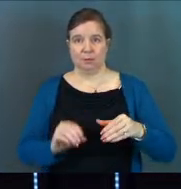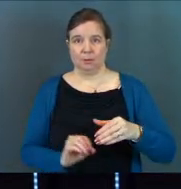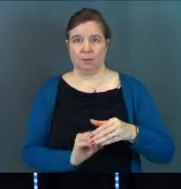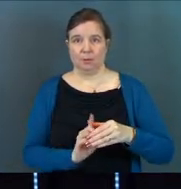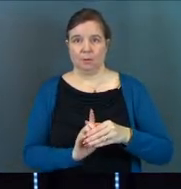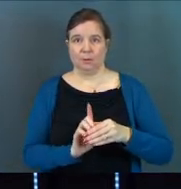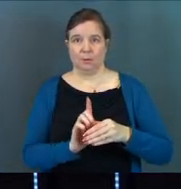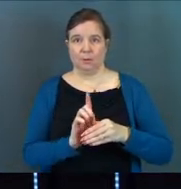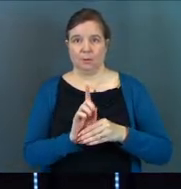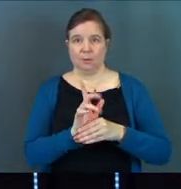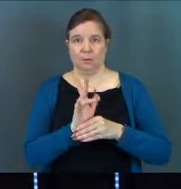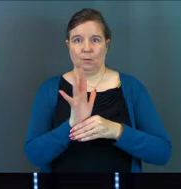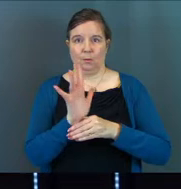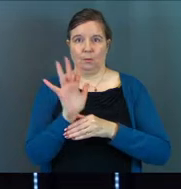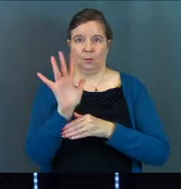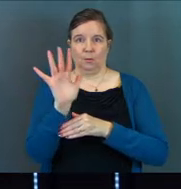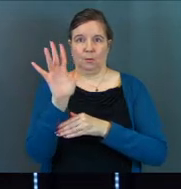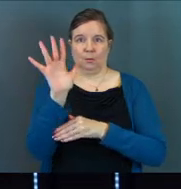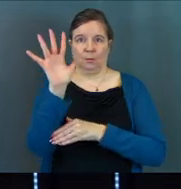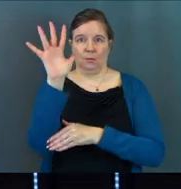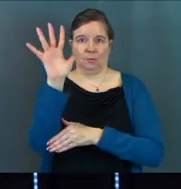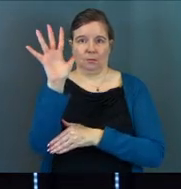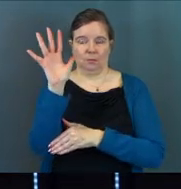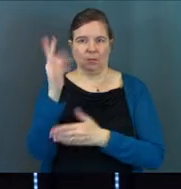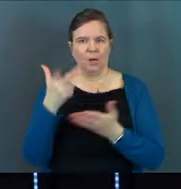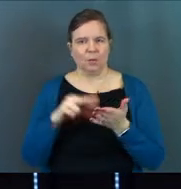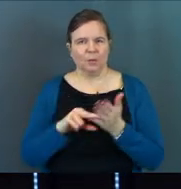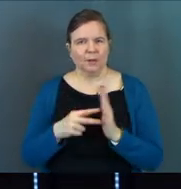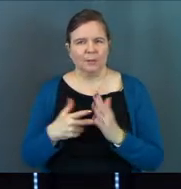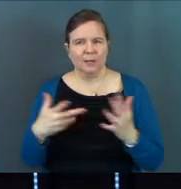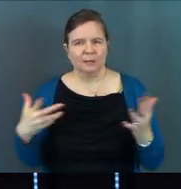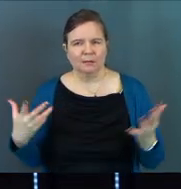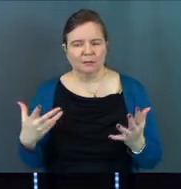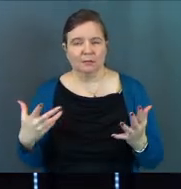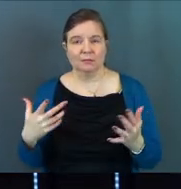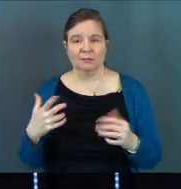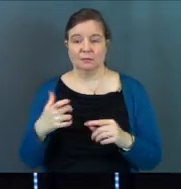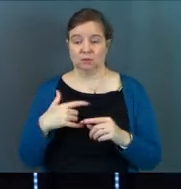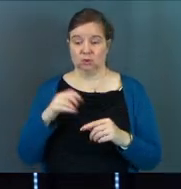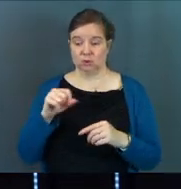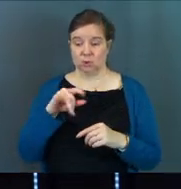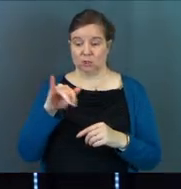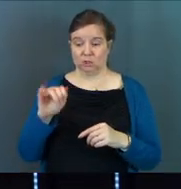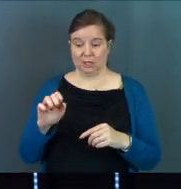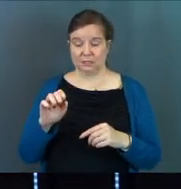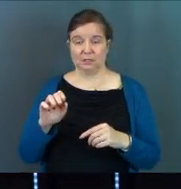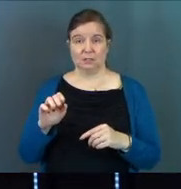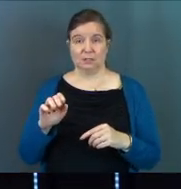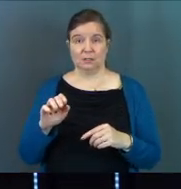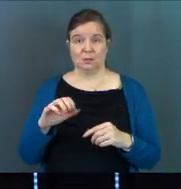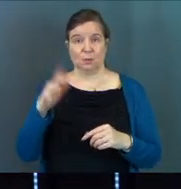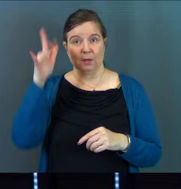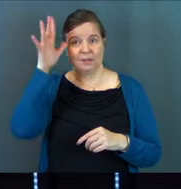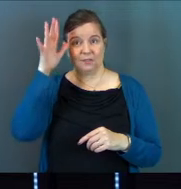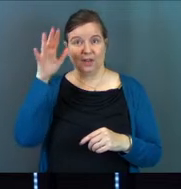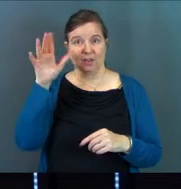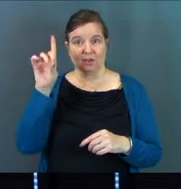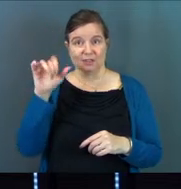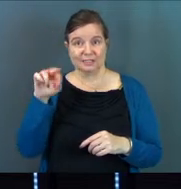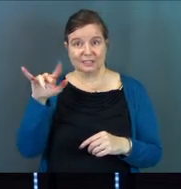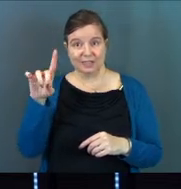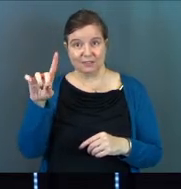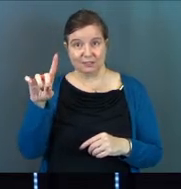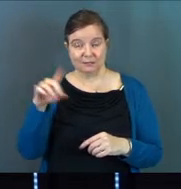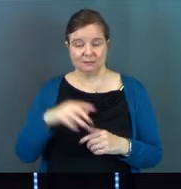a branch will bear fruit. Now what in the world does that mean? Jesse was the father of David.